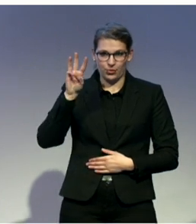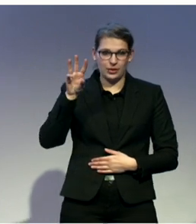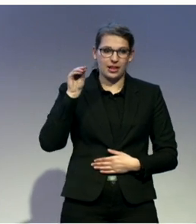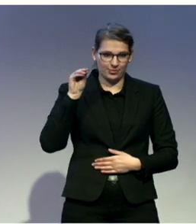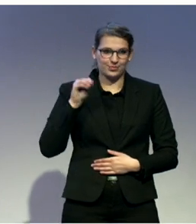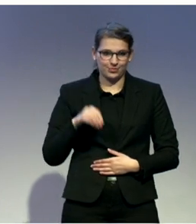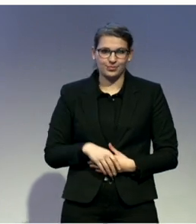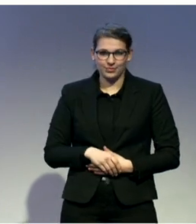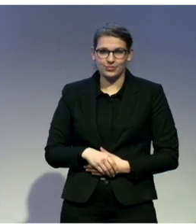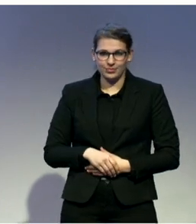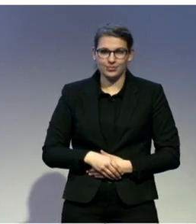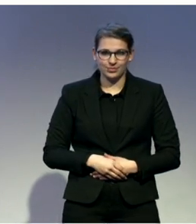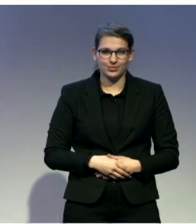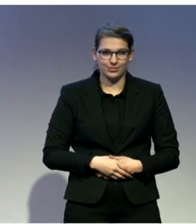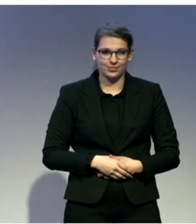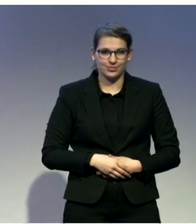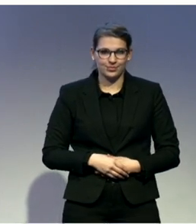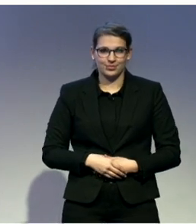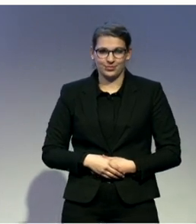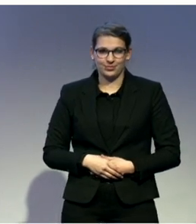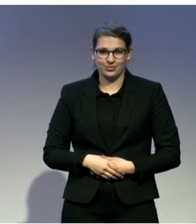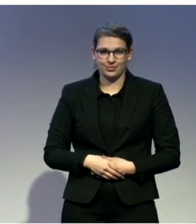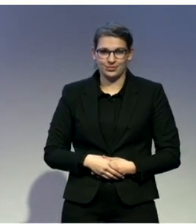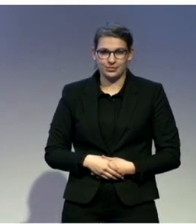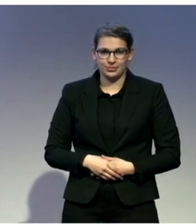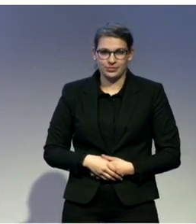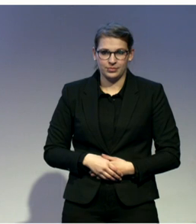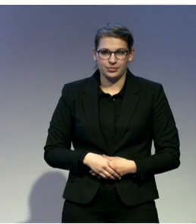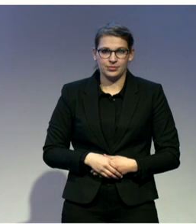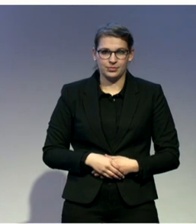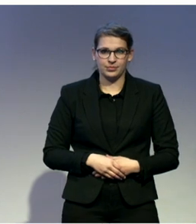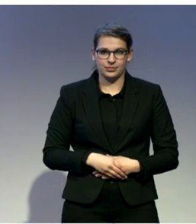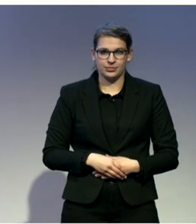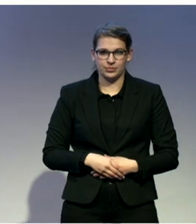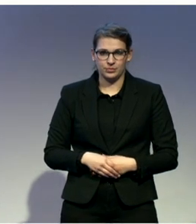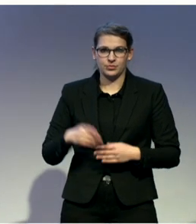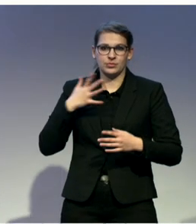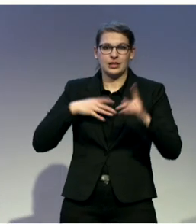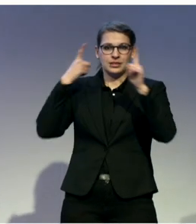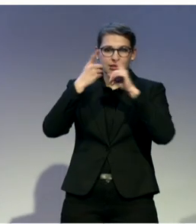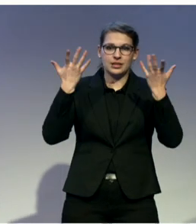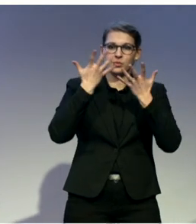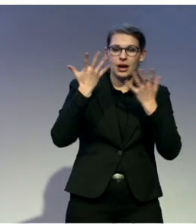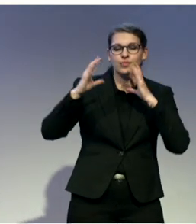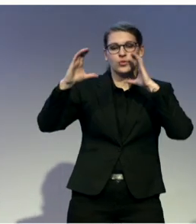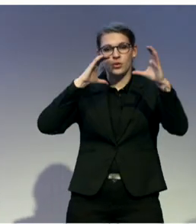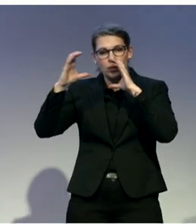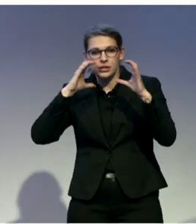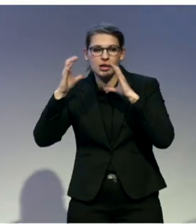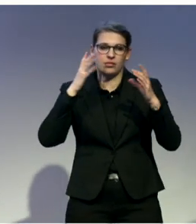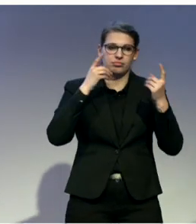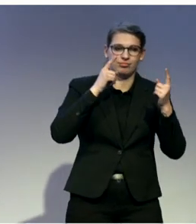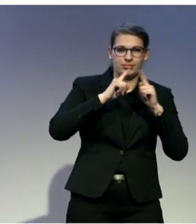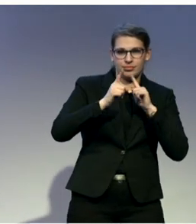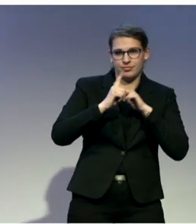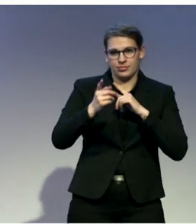content communication channels for interpersonal or person and business purposes. And his passion is enabling others and creating